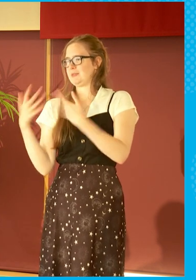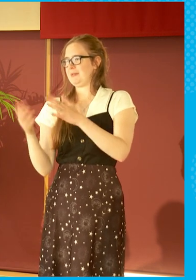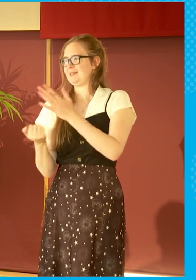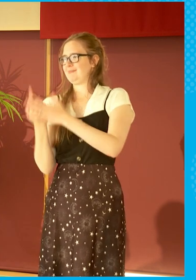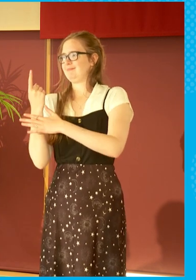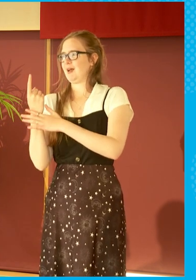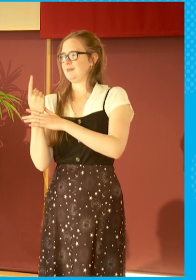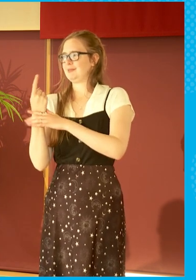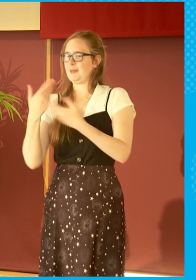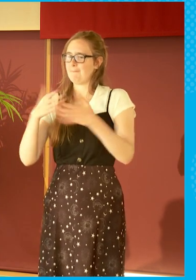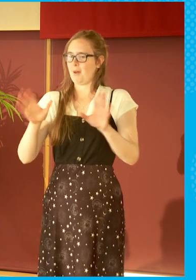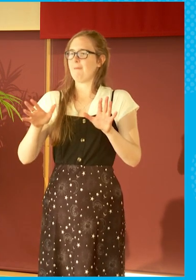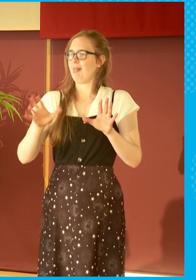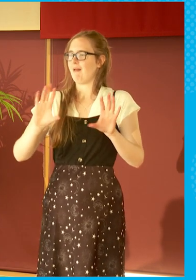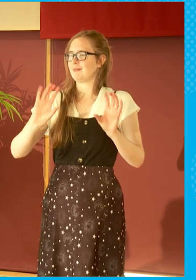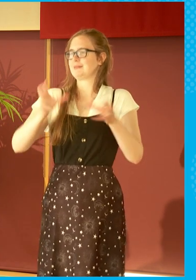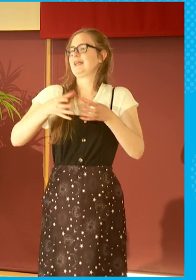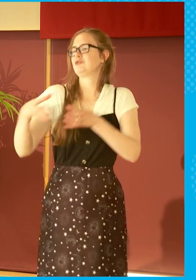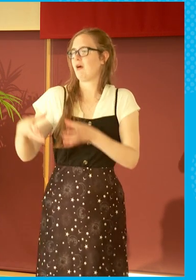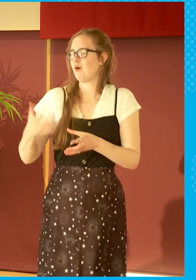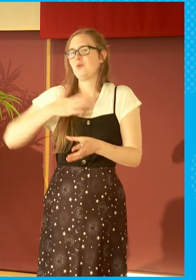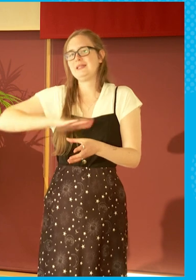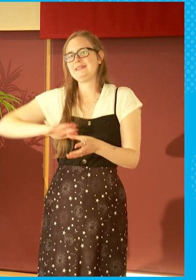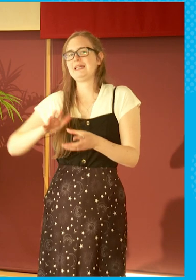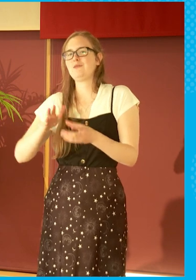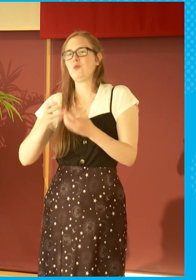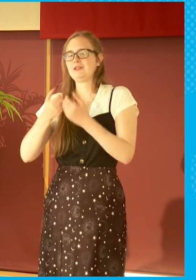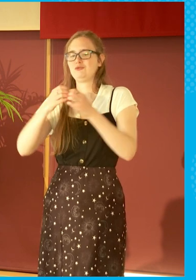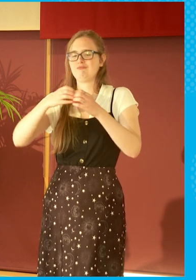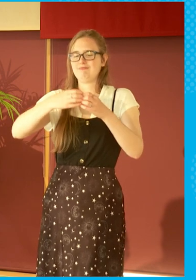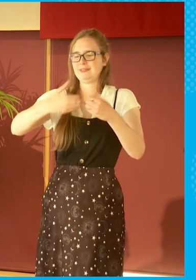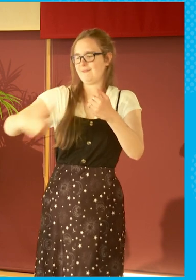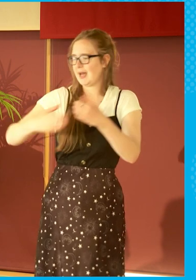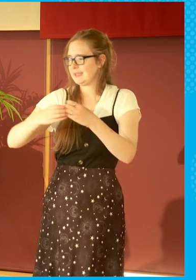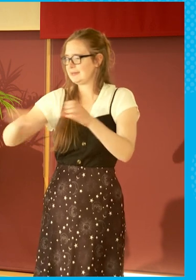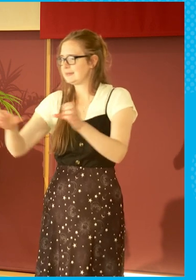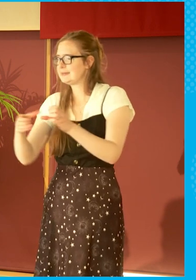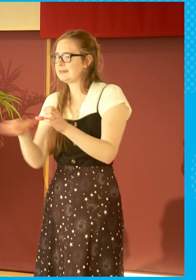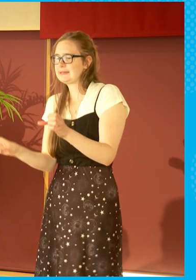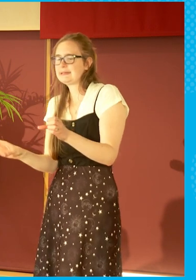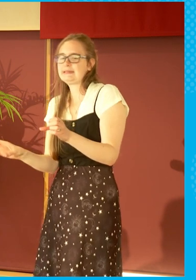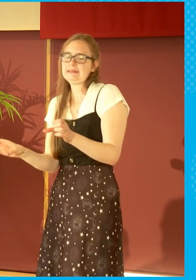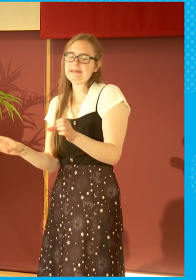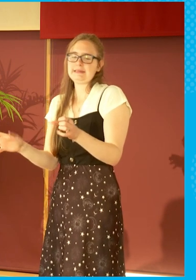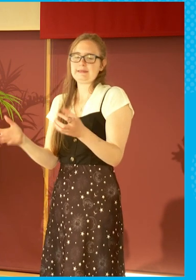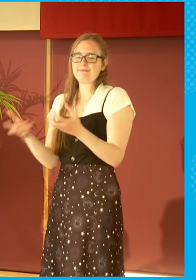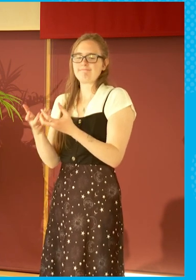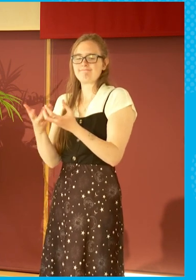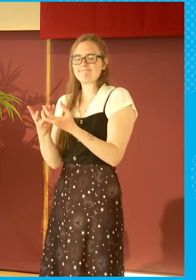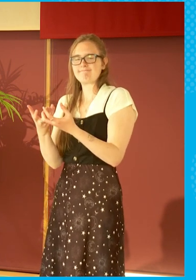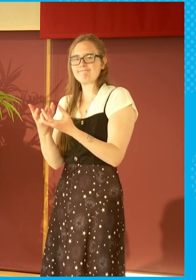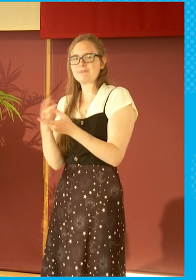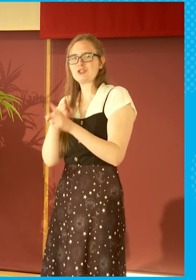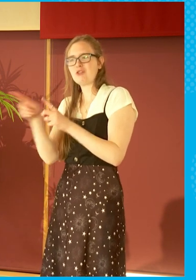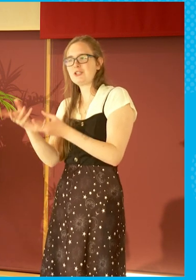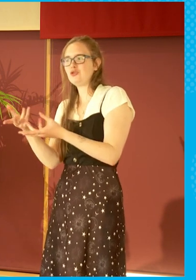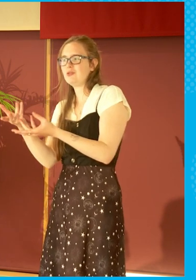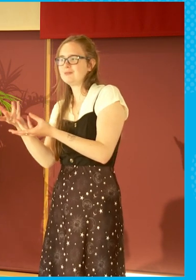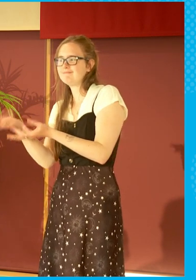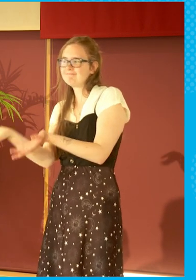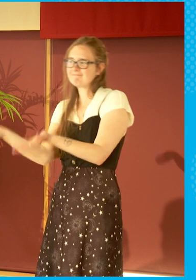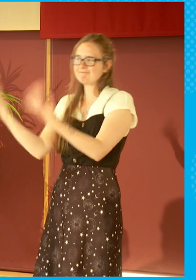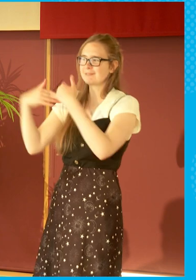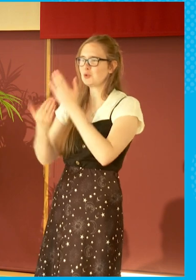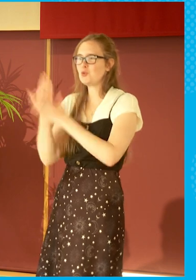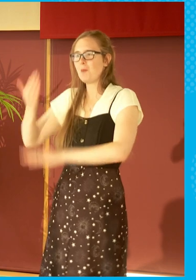the public sector. You know, there have to be ways of devising the attraction of new